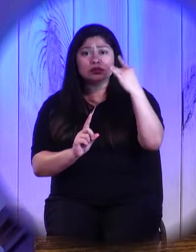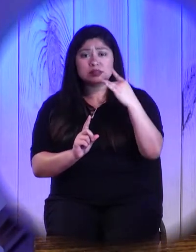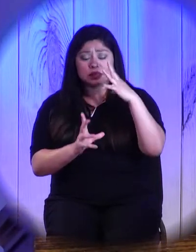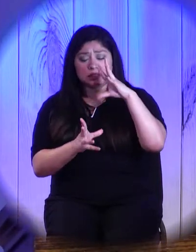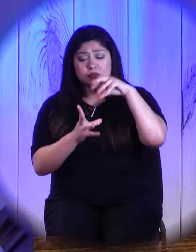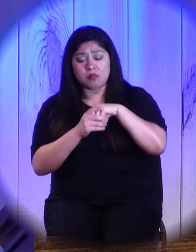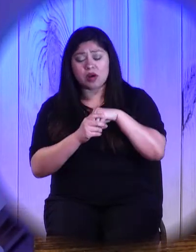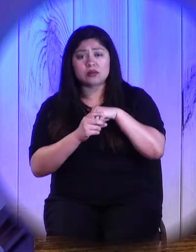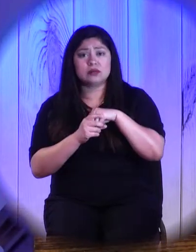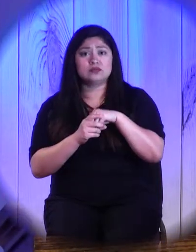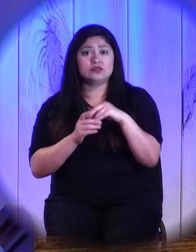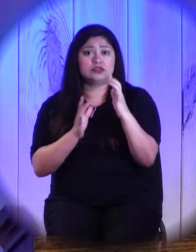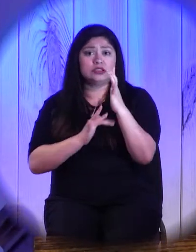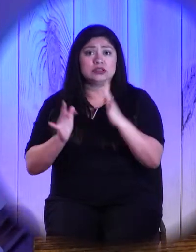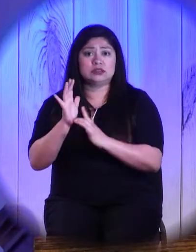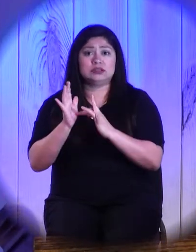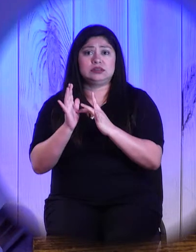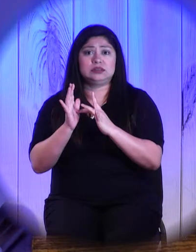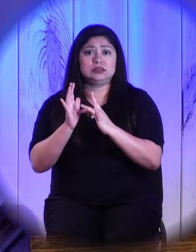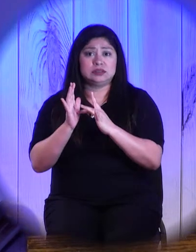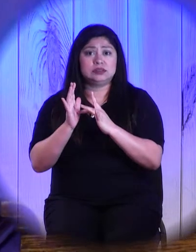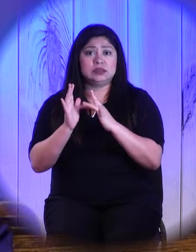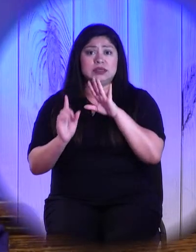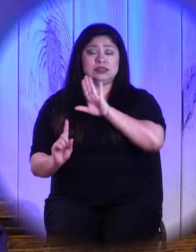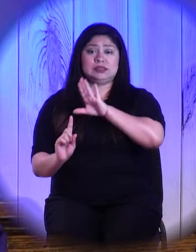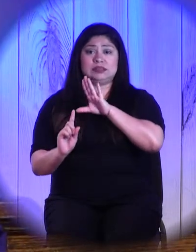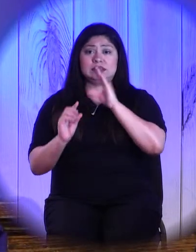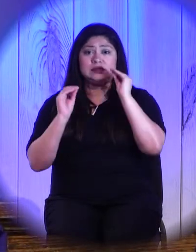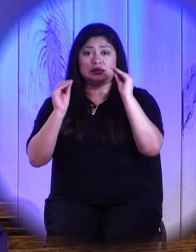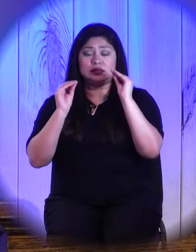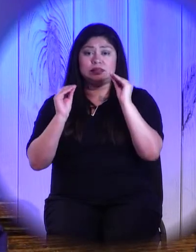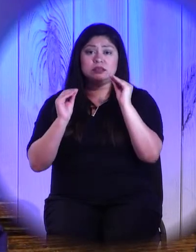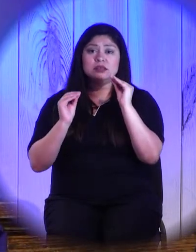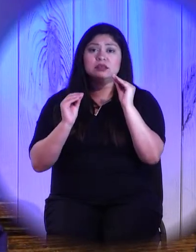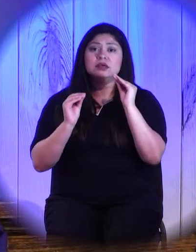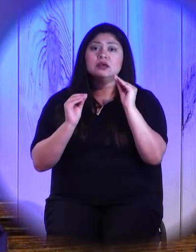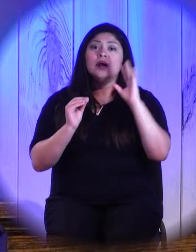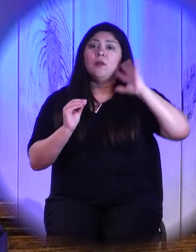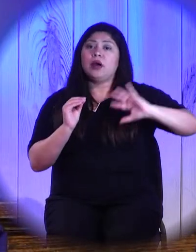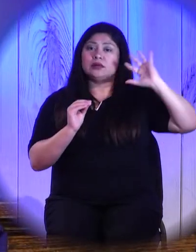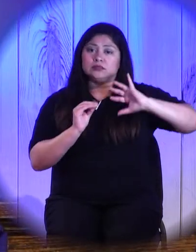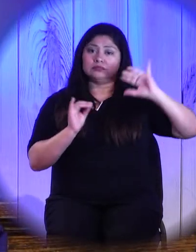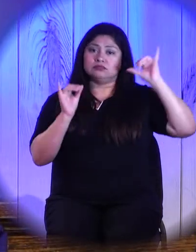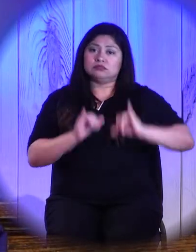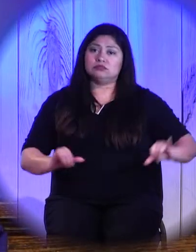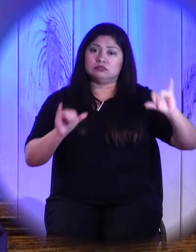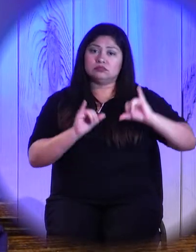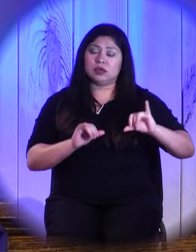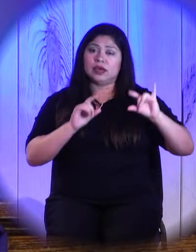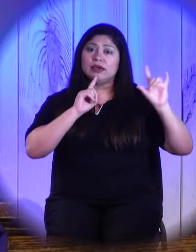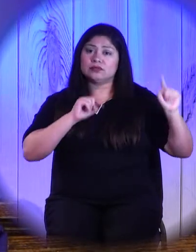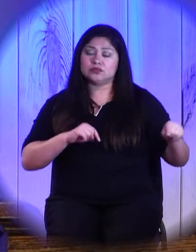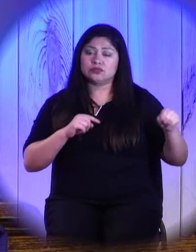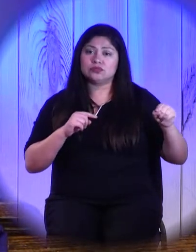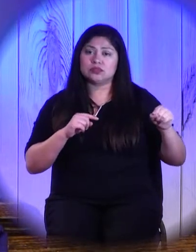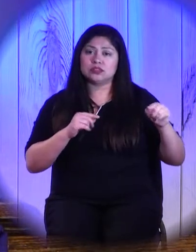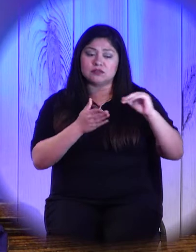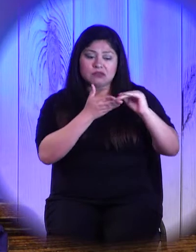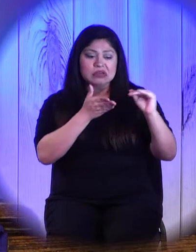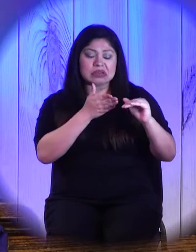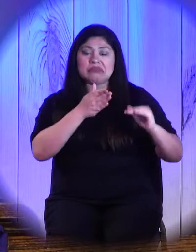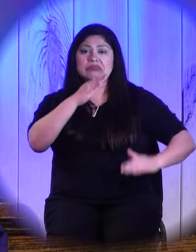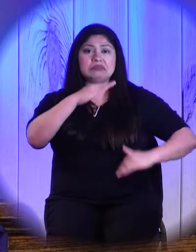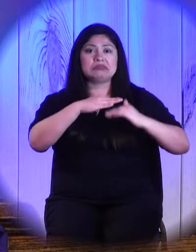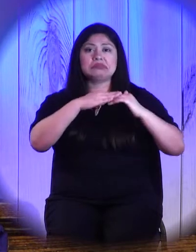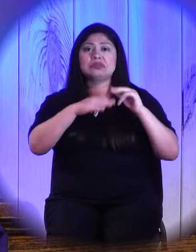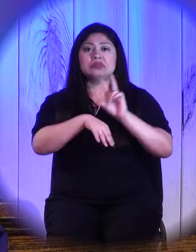Peter doesn't just go with the normal answer of his day, which was you should forgive somebody three times. After that, you can